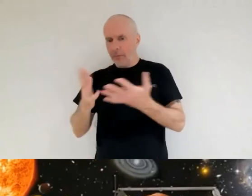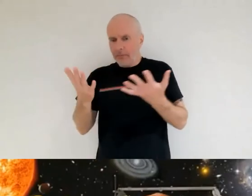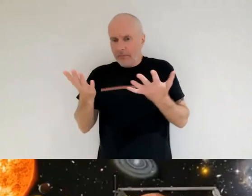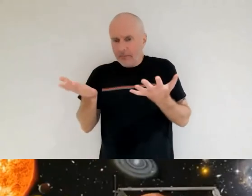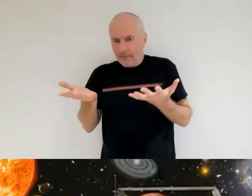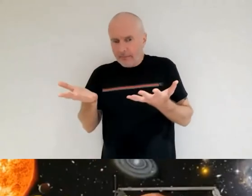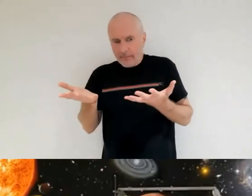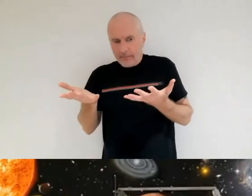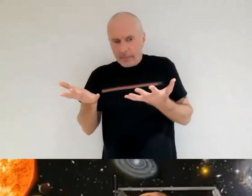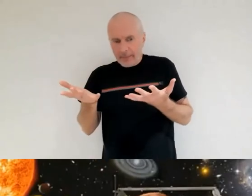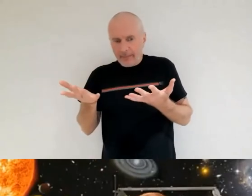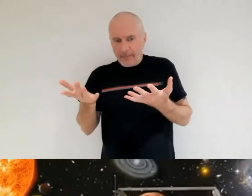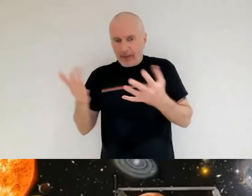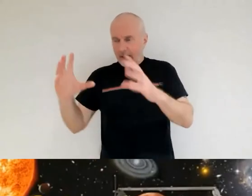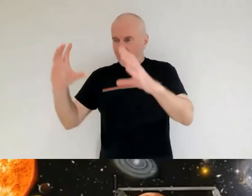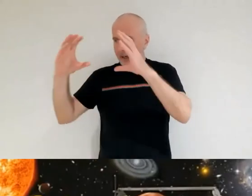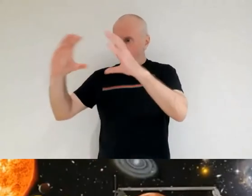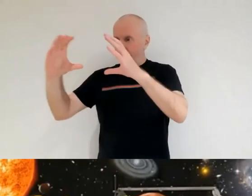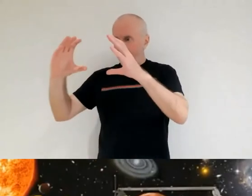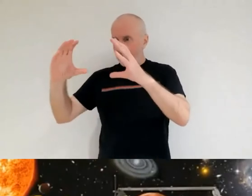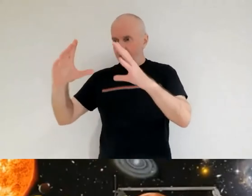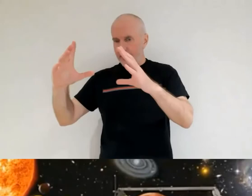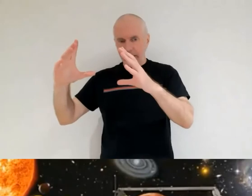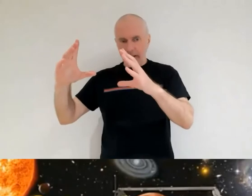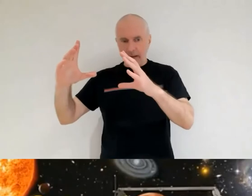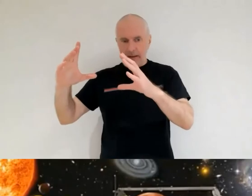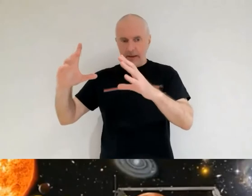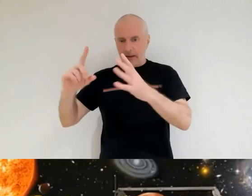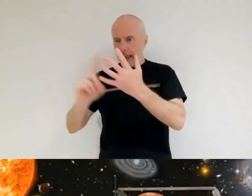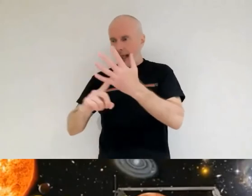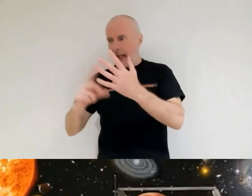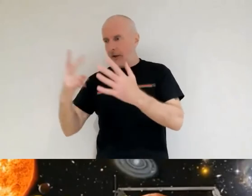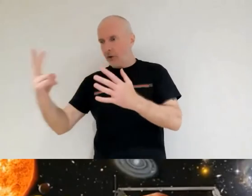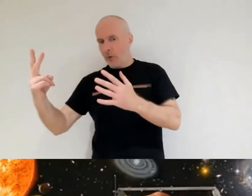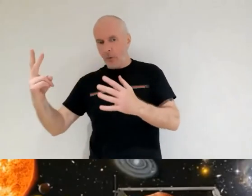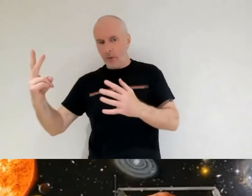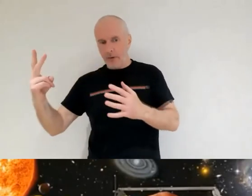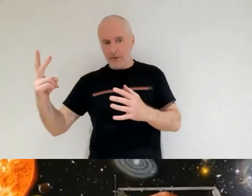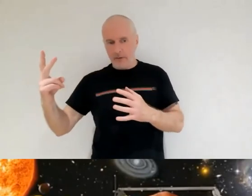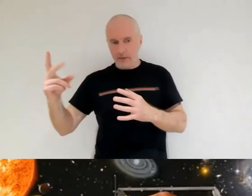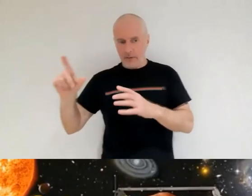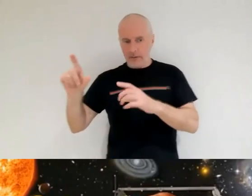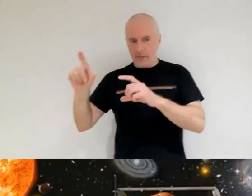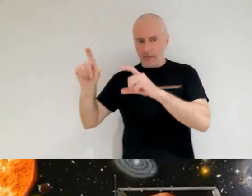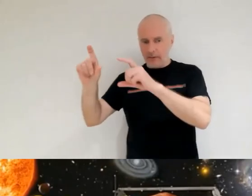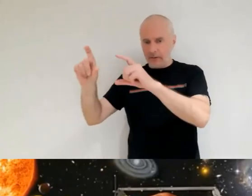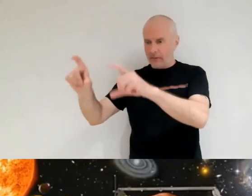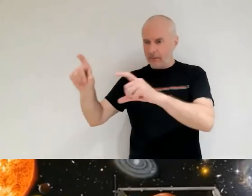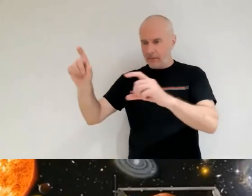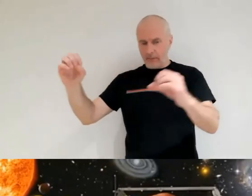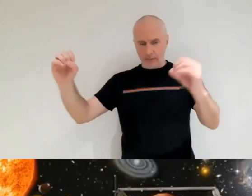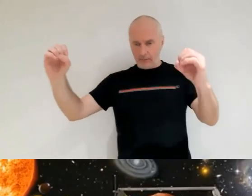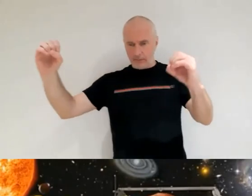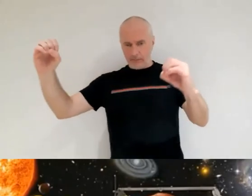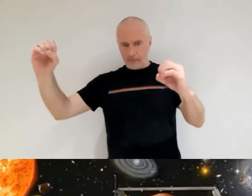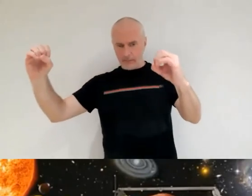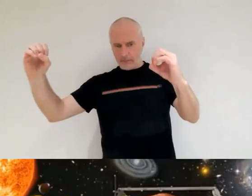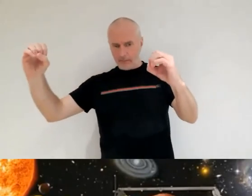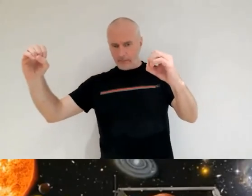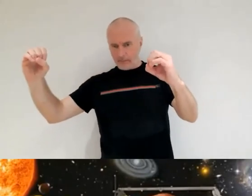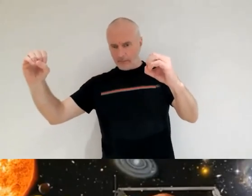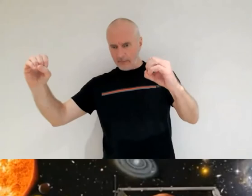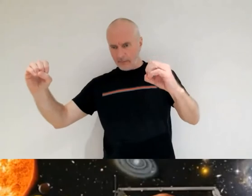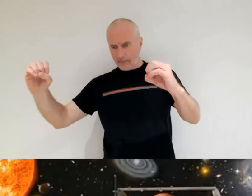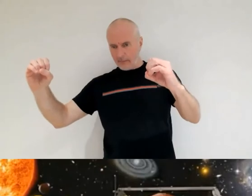asked if the telescope is it sort of a position l2 and therefore in the umber of the earth surely solar